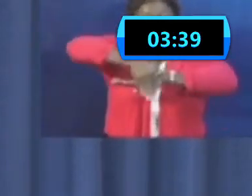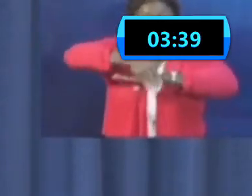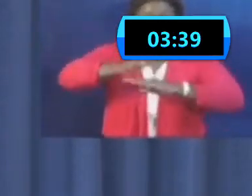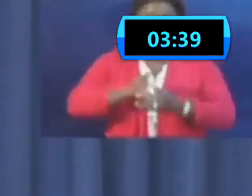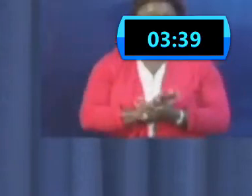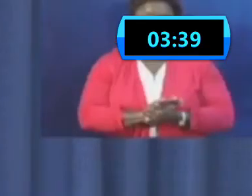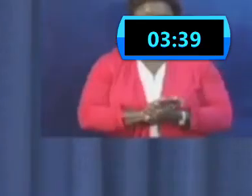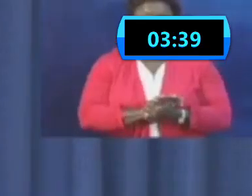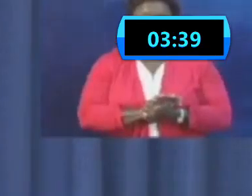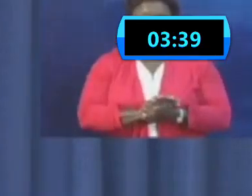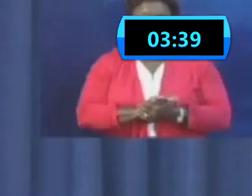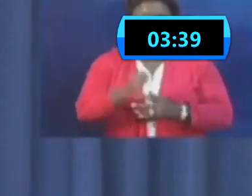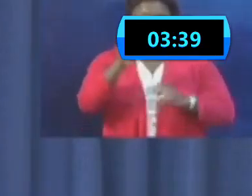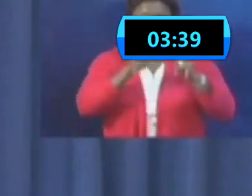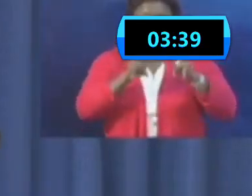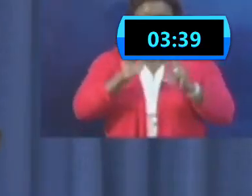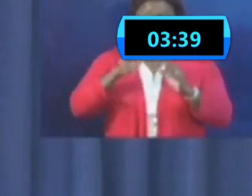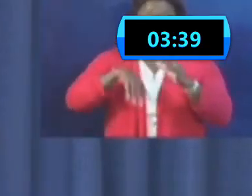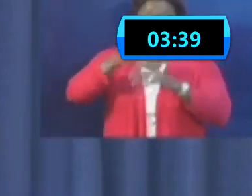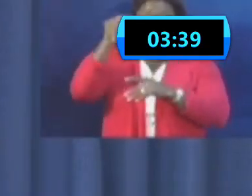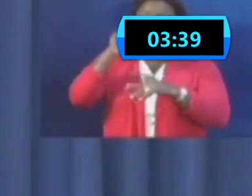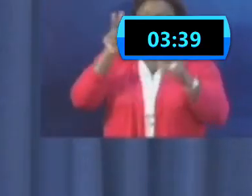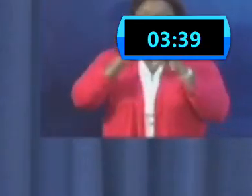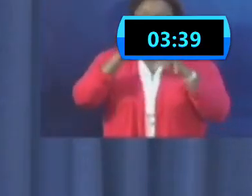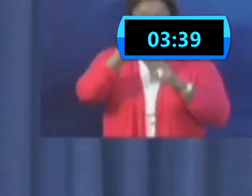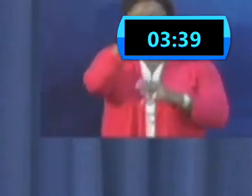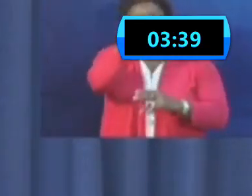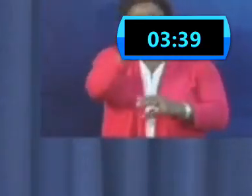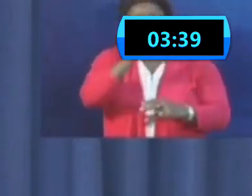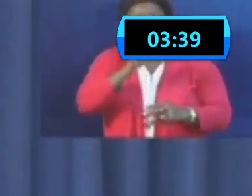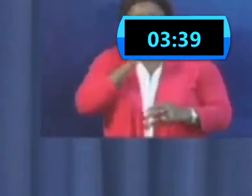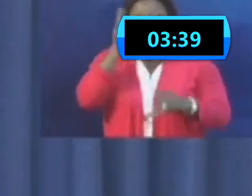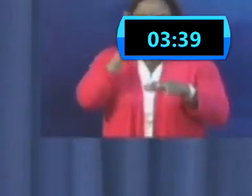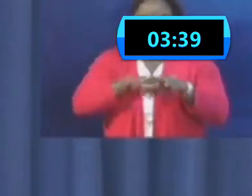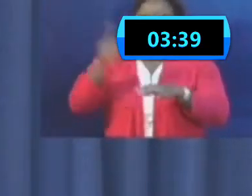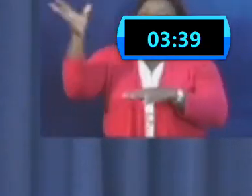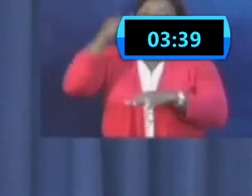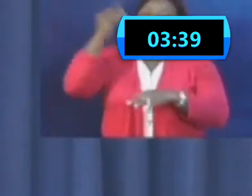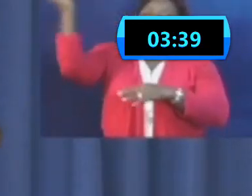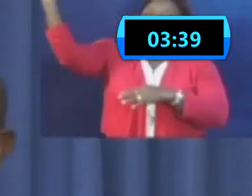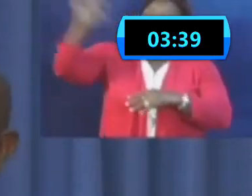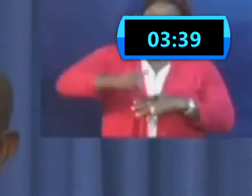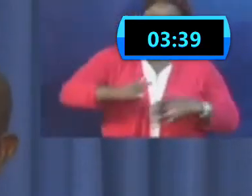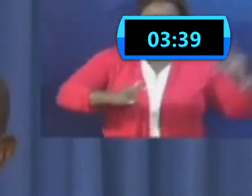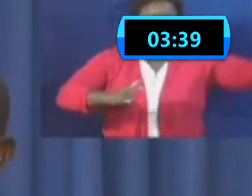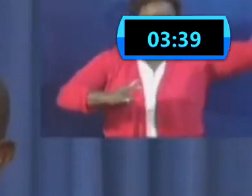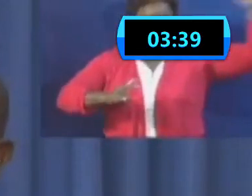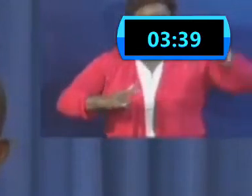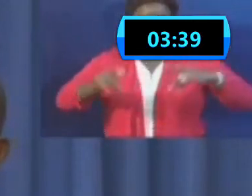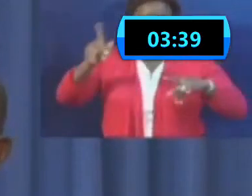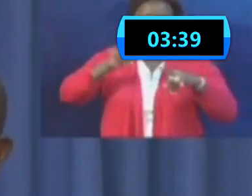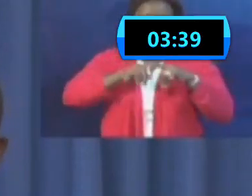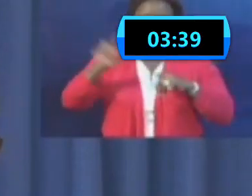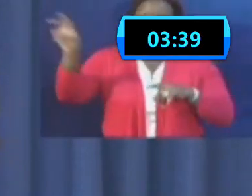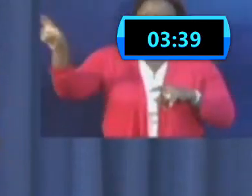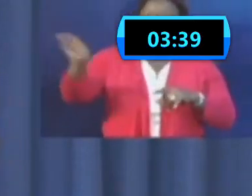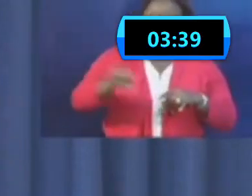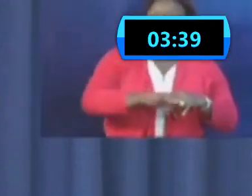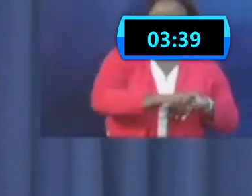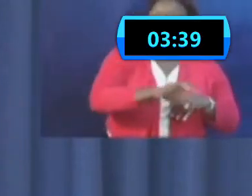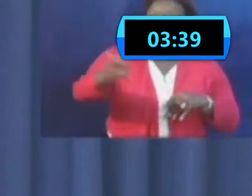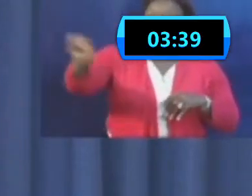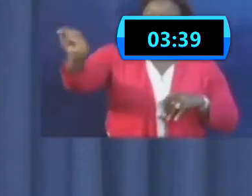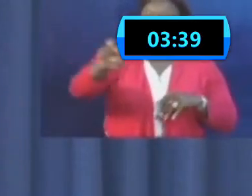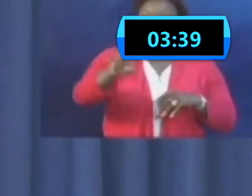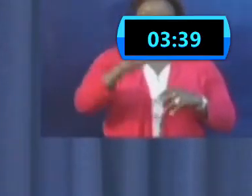So those persons who have been on the outside have been very patient. We need to bring them home as quickly as we can but we do have transportation issues. Even when we